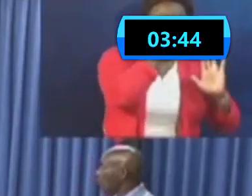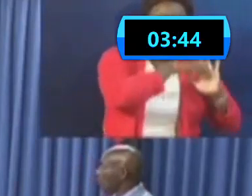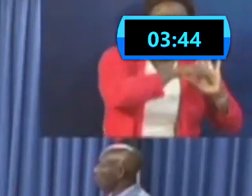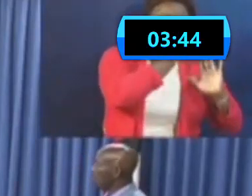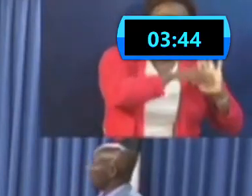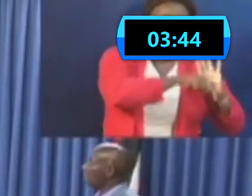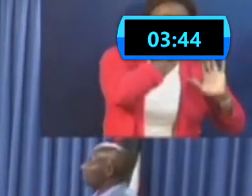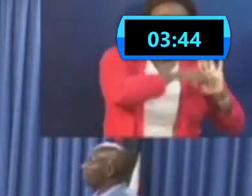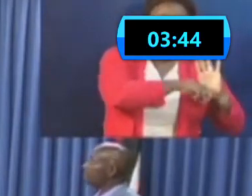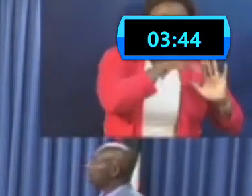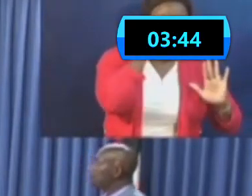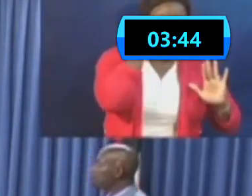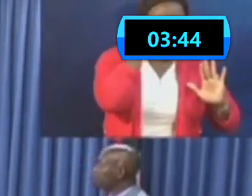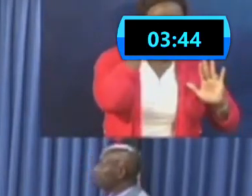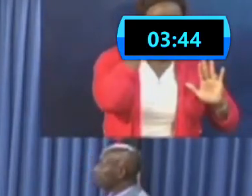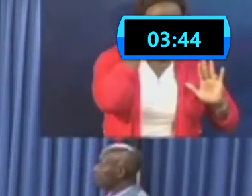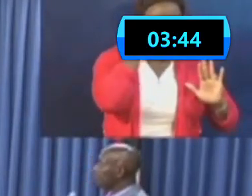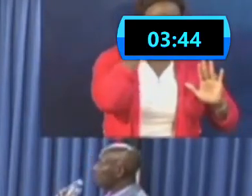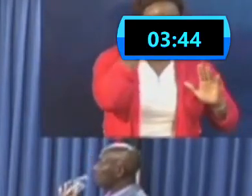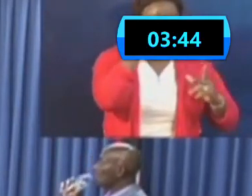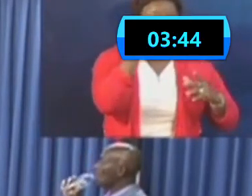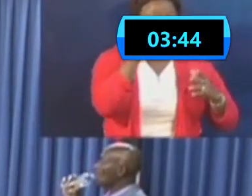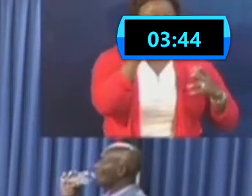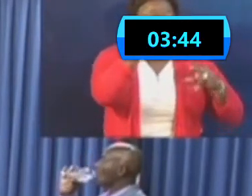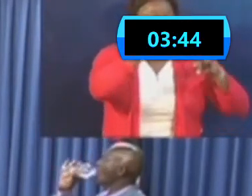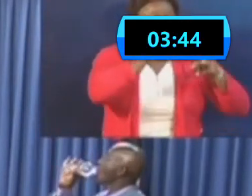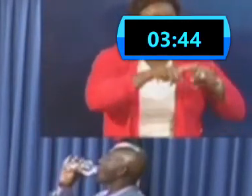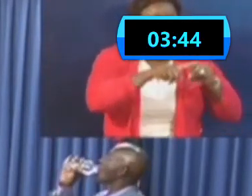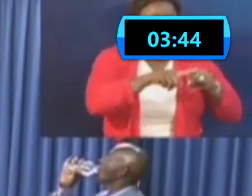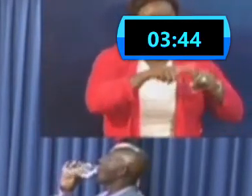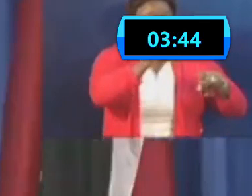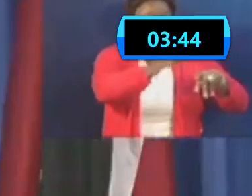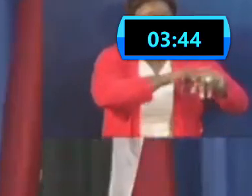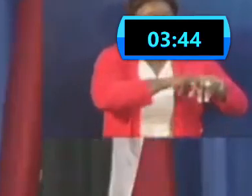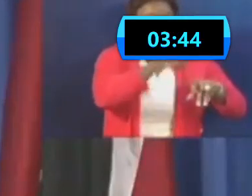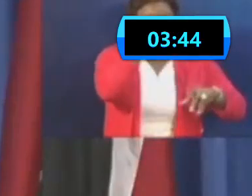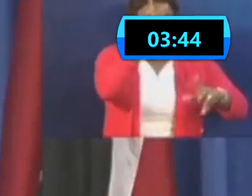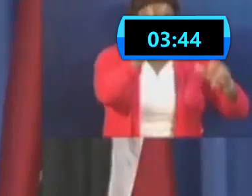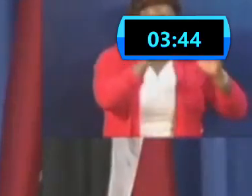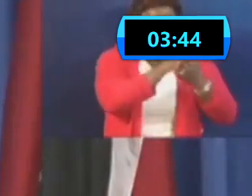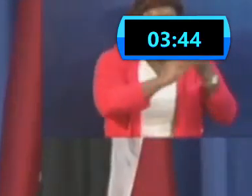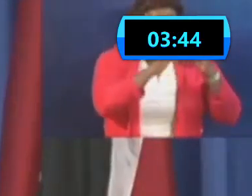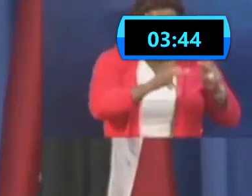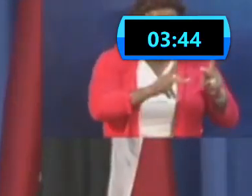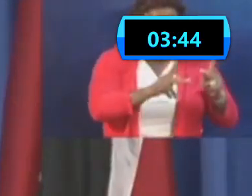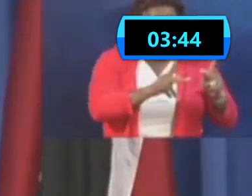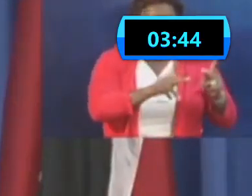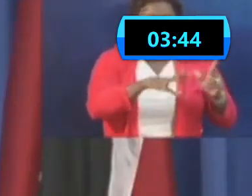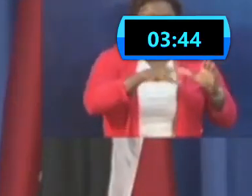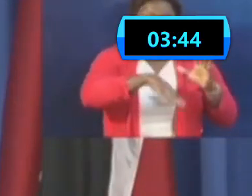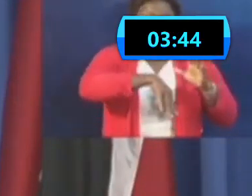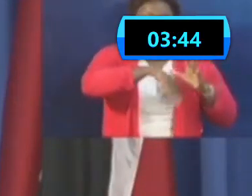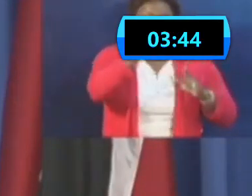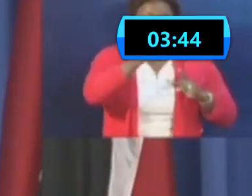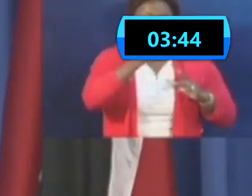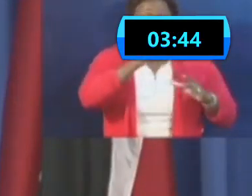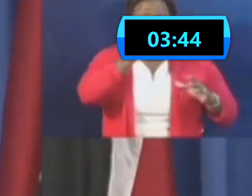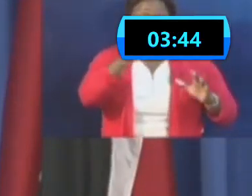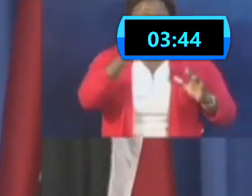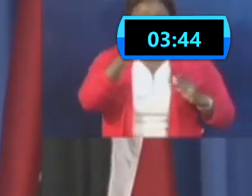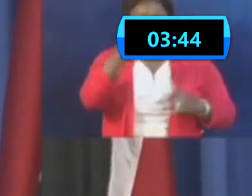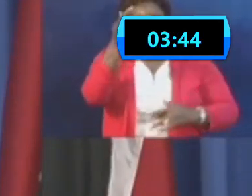CMOH offices for the duration of time that we think it takes for someone to become and meet the discharge criteria, non-infective.